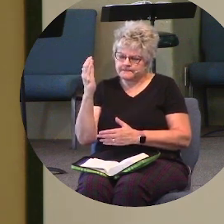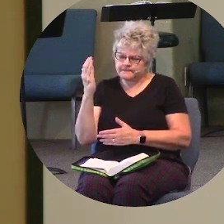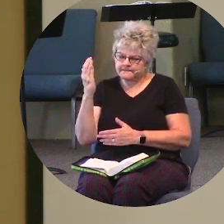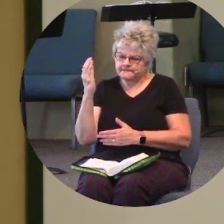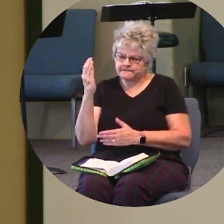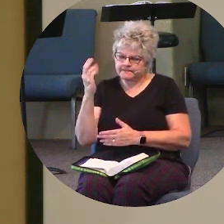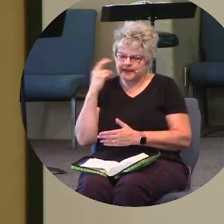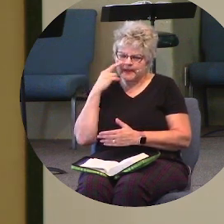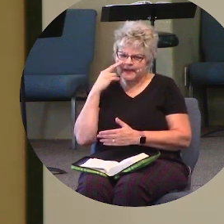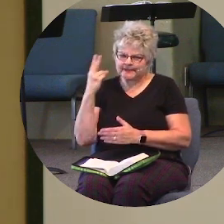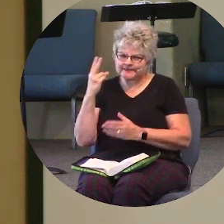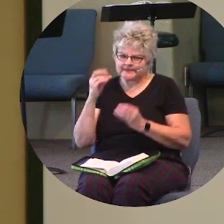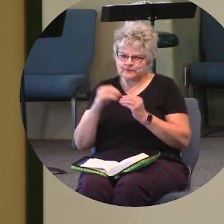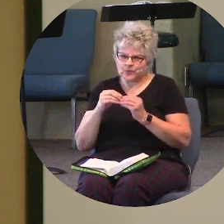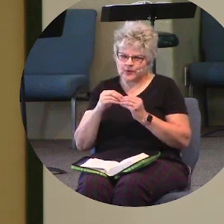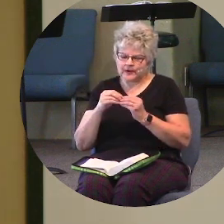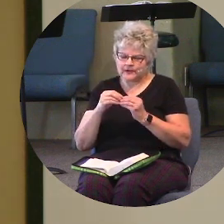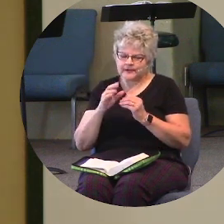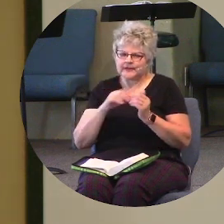I see more than you see.